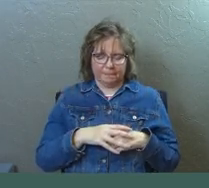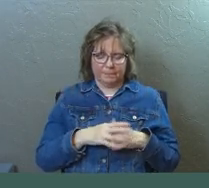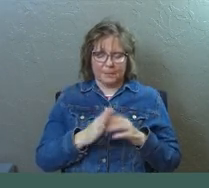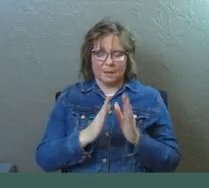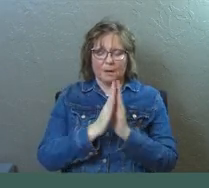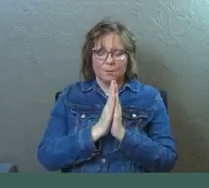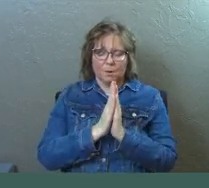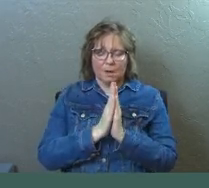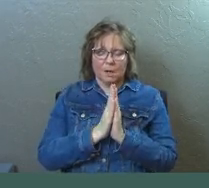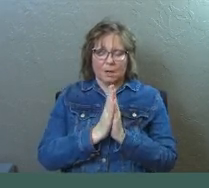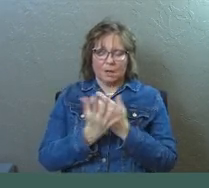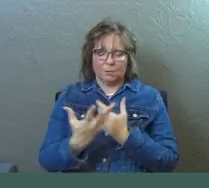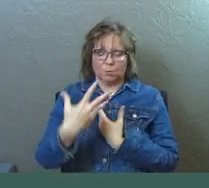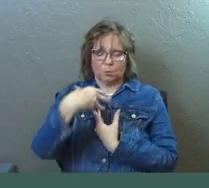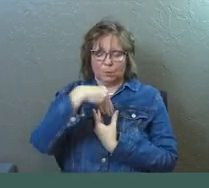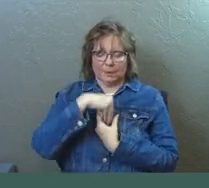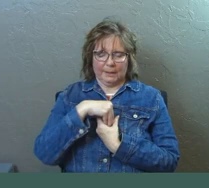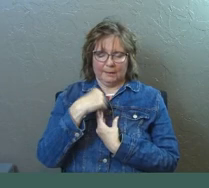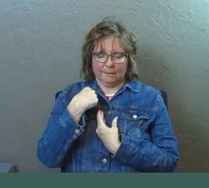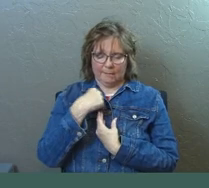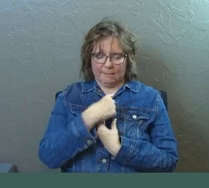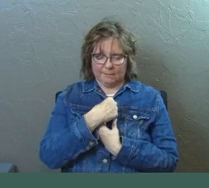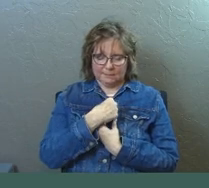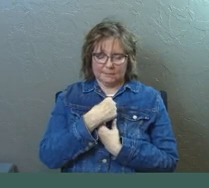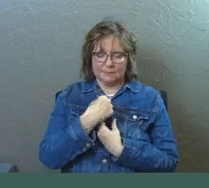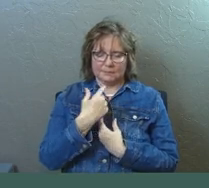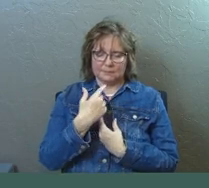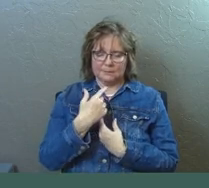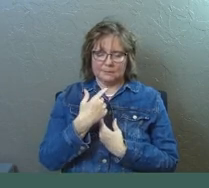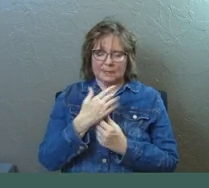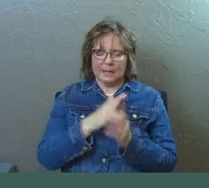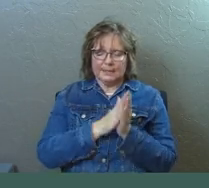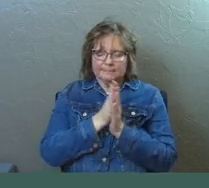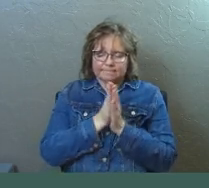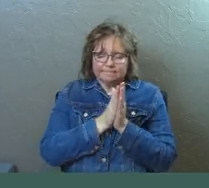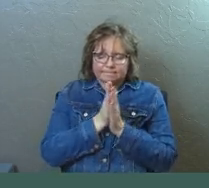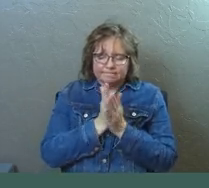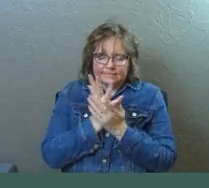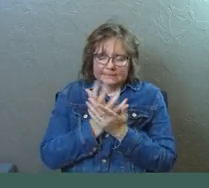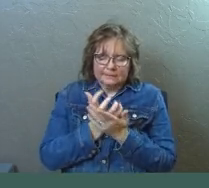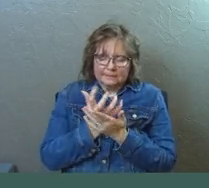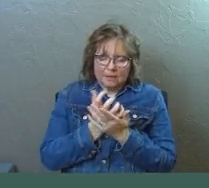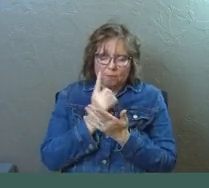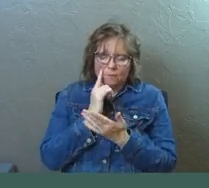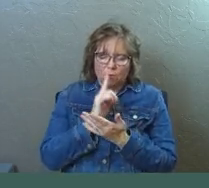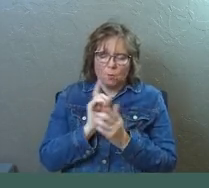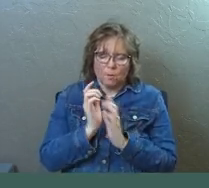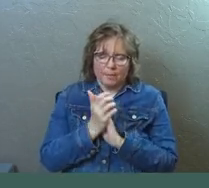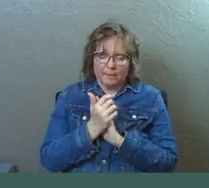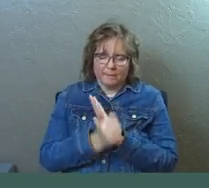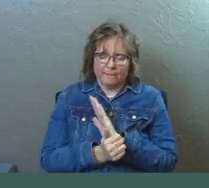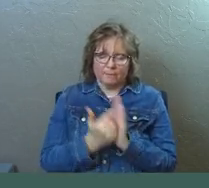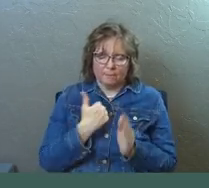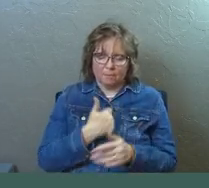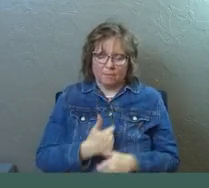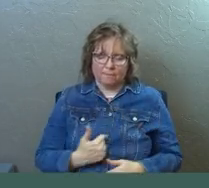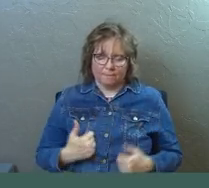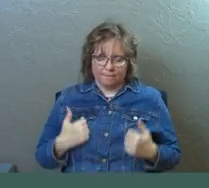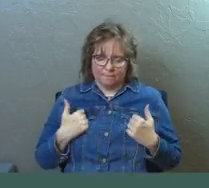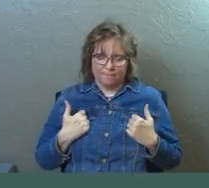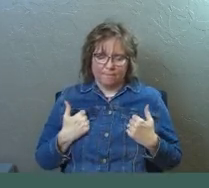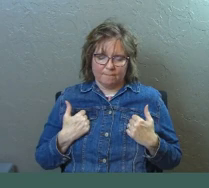I pray that you would put within us what 1 Corinthians said, an eager desiring for the gifts in our life.